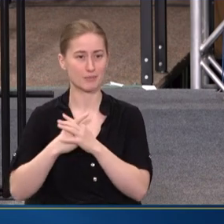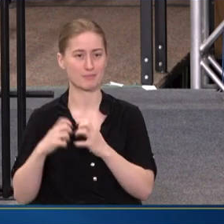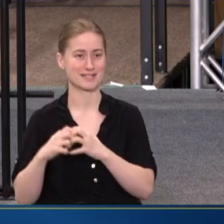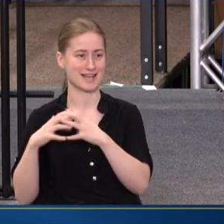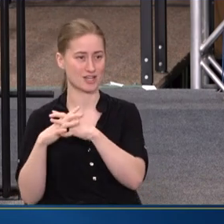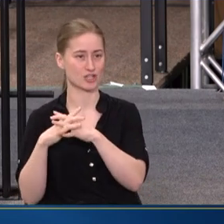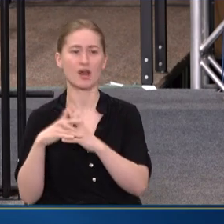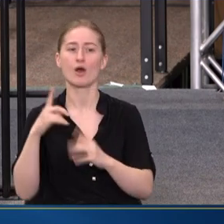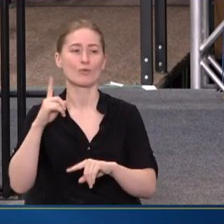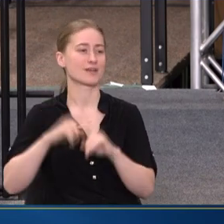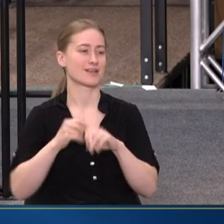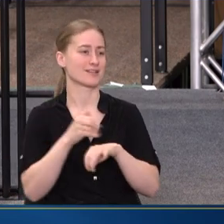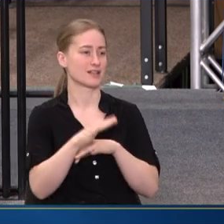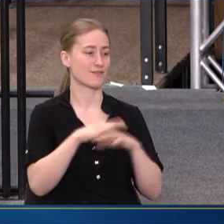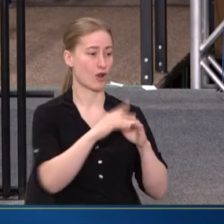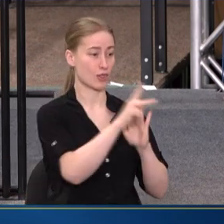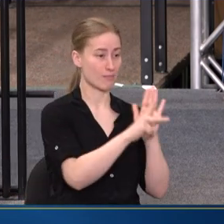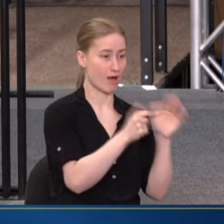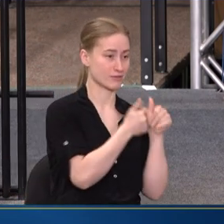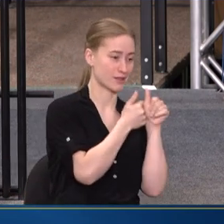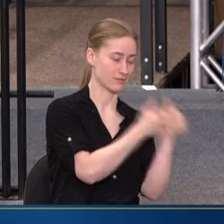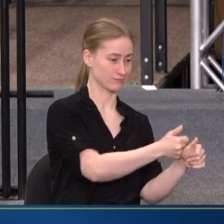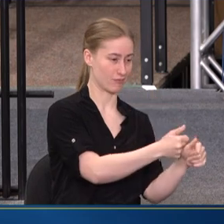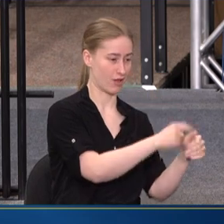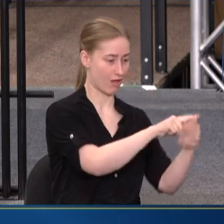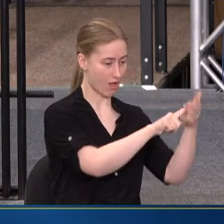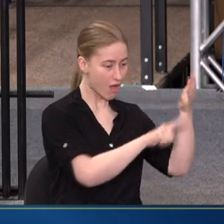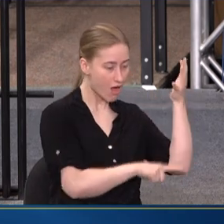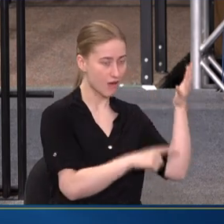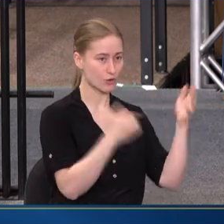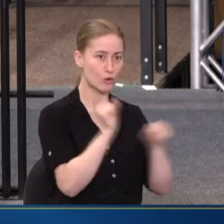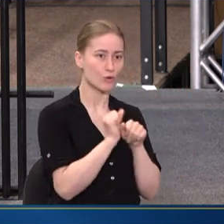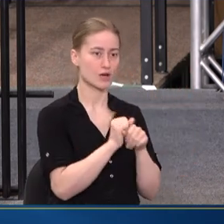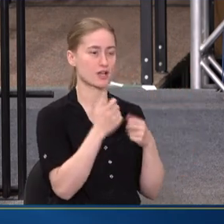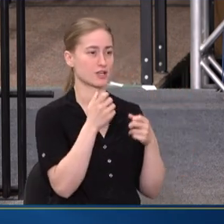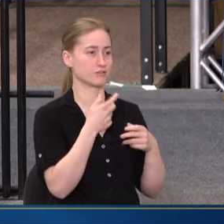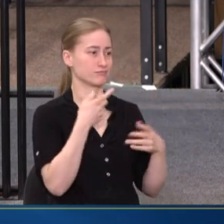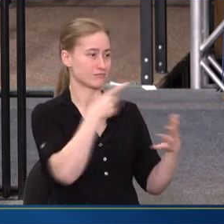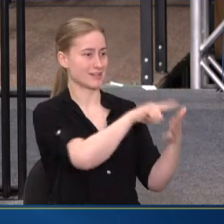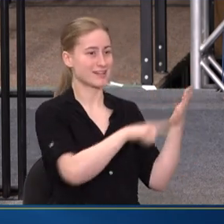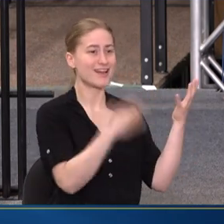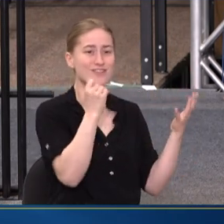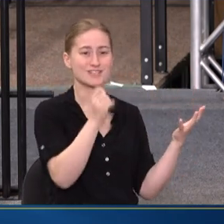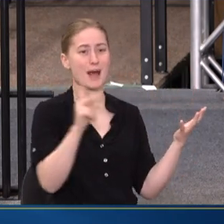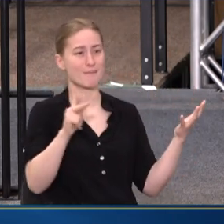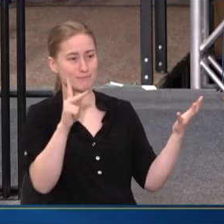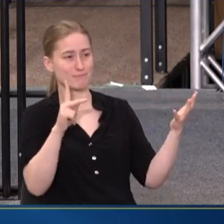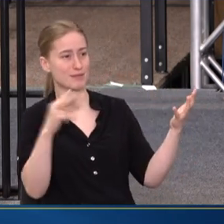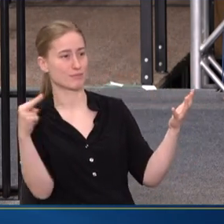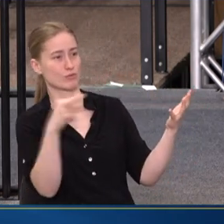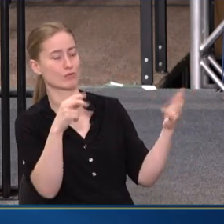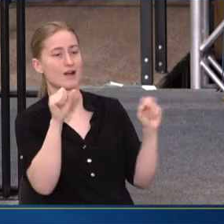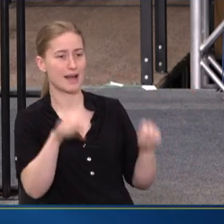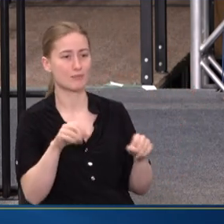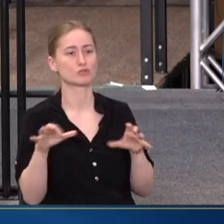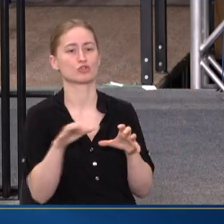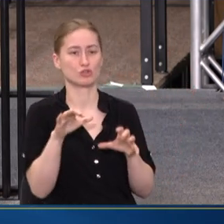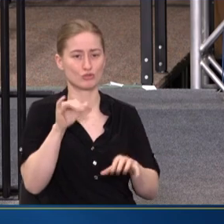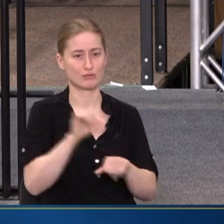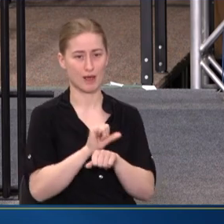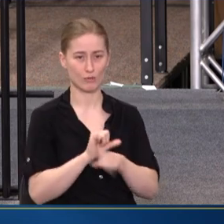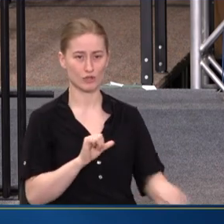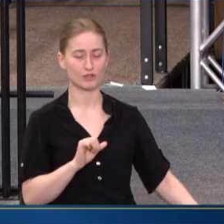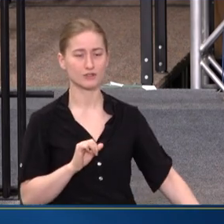AND WE CAN'T DELIVER ON ALL THE POLICY THAT WE ARE WORKING SO HARD TO ACHIEVE IF THERE AREN'T PEOPLE ON THE GROUND WHO ARE ABLE TO DO THAT